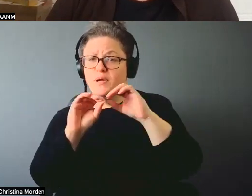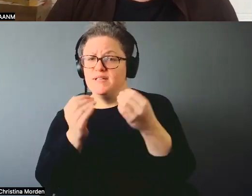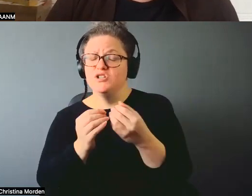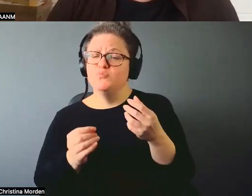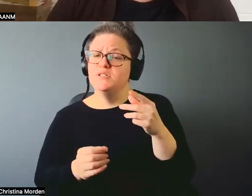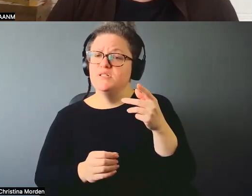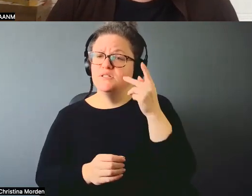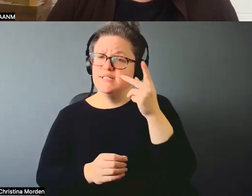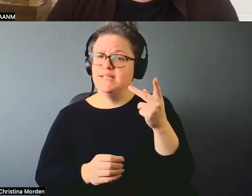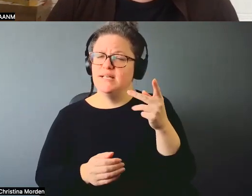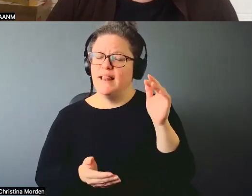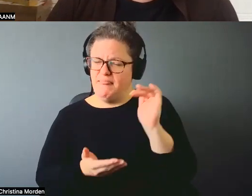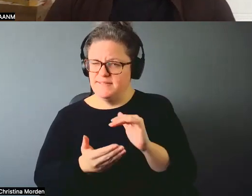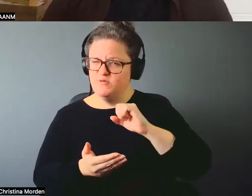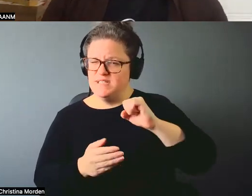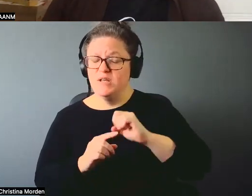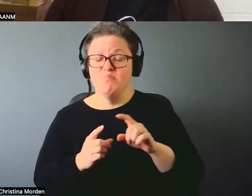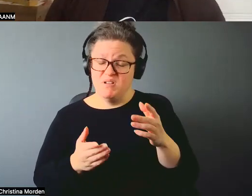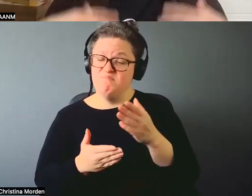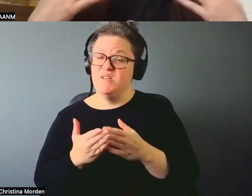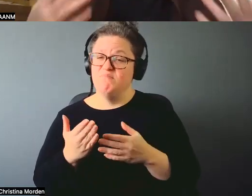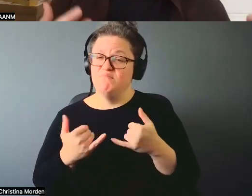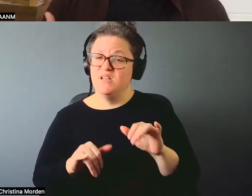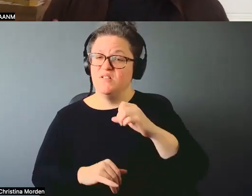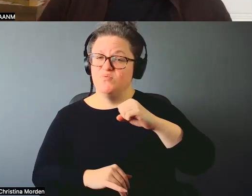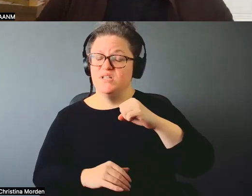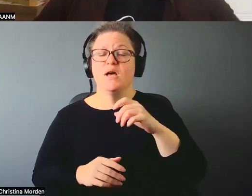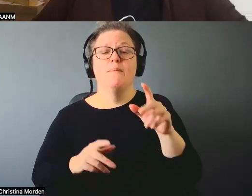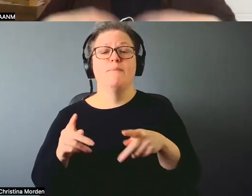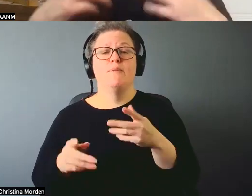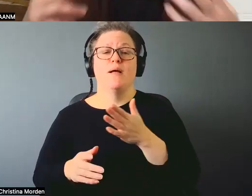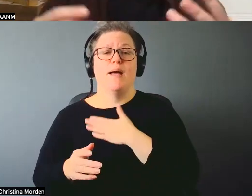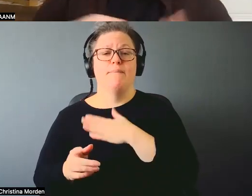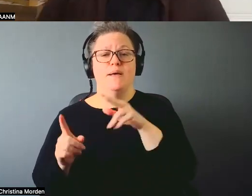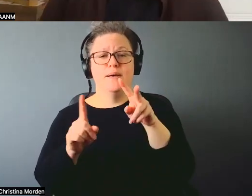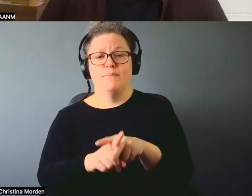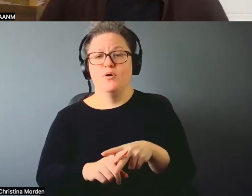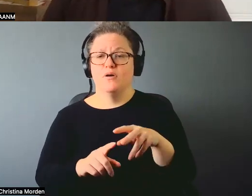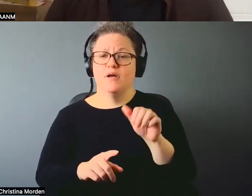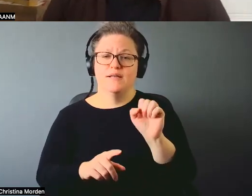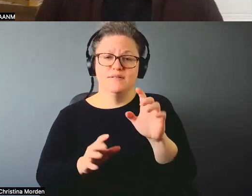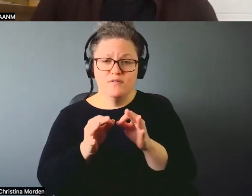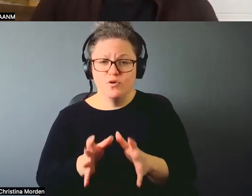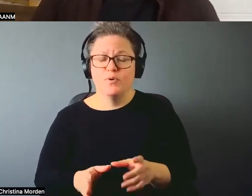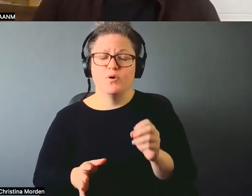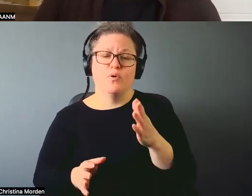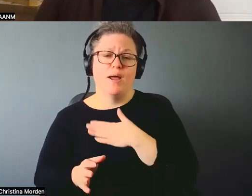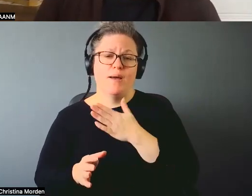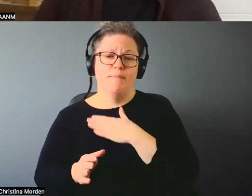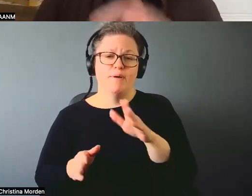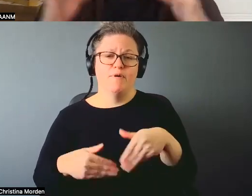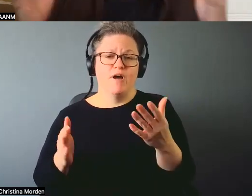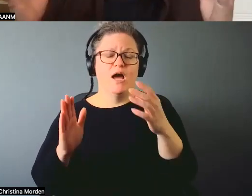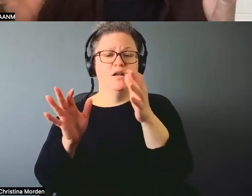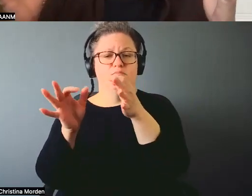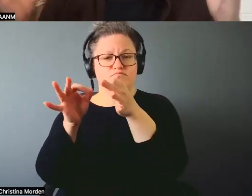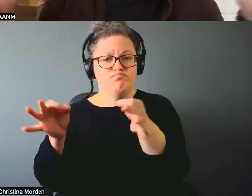still resistance. And, and, you know, people are happy to provide a cell or an image description, but they are not so happy to provide